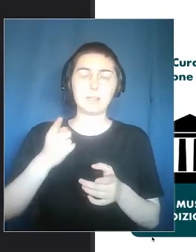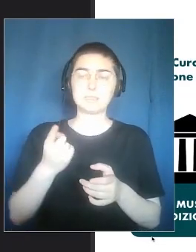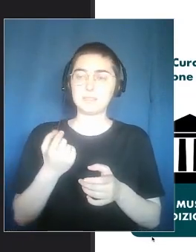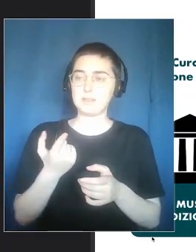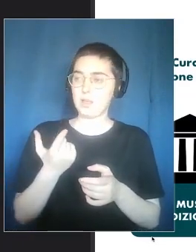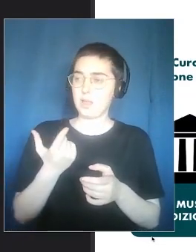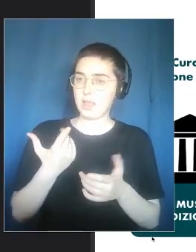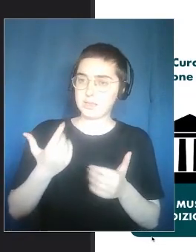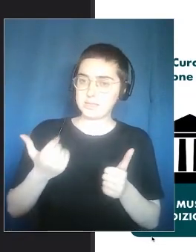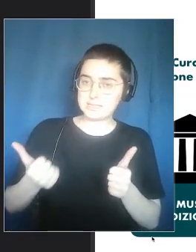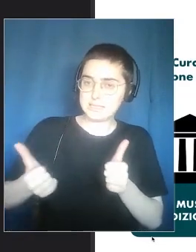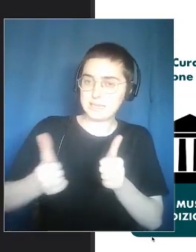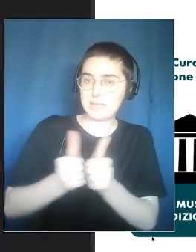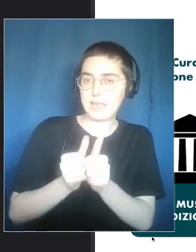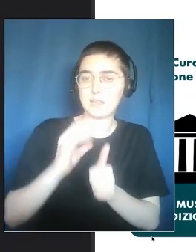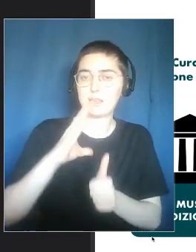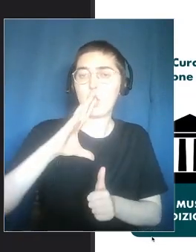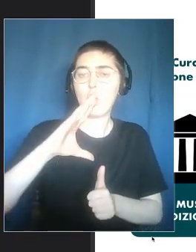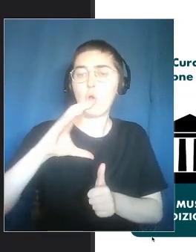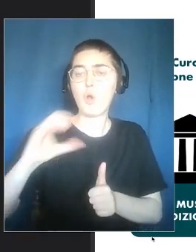Narration. Practices.